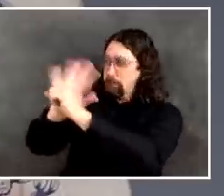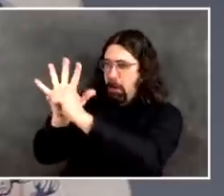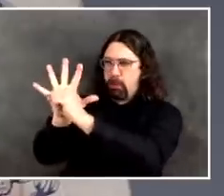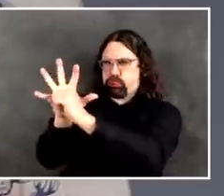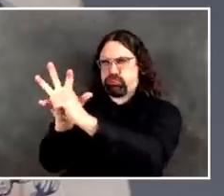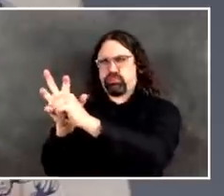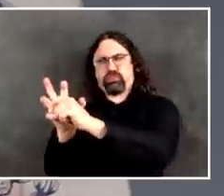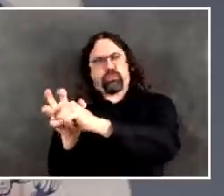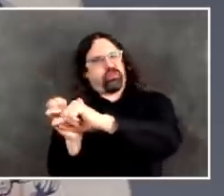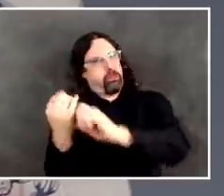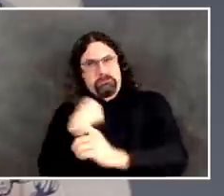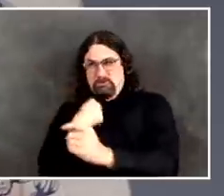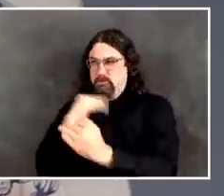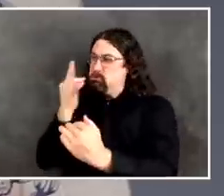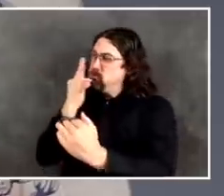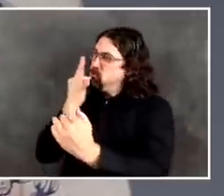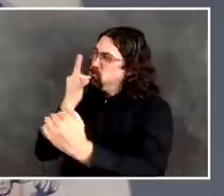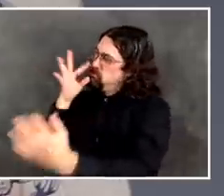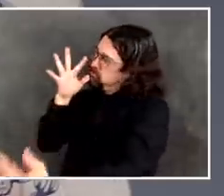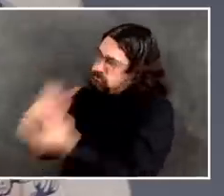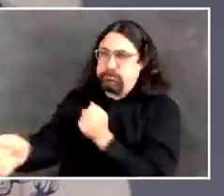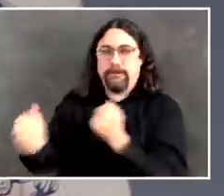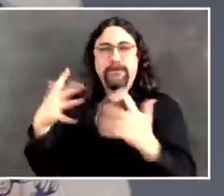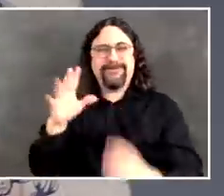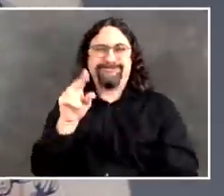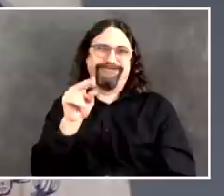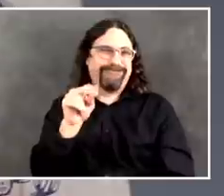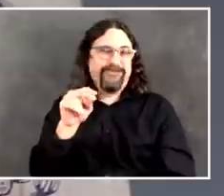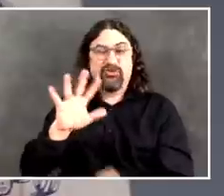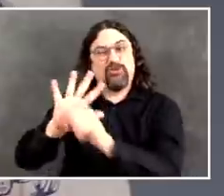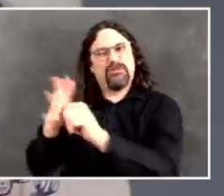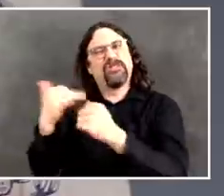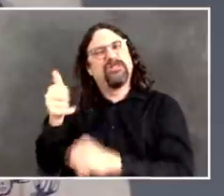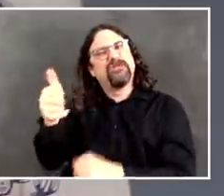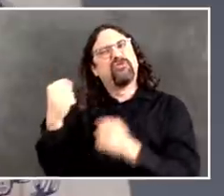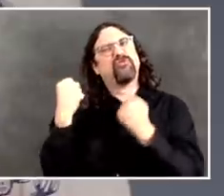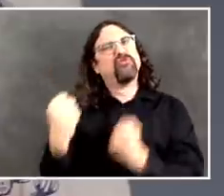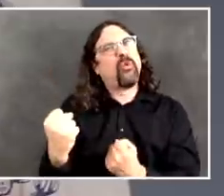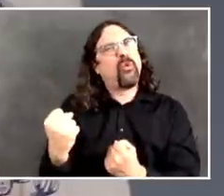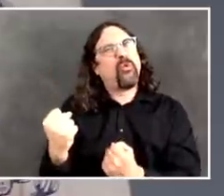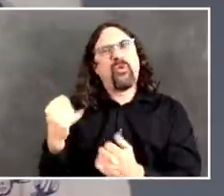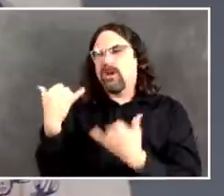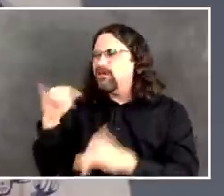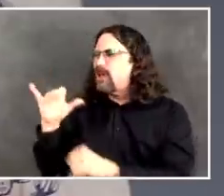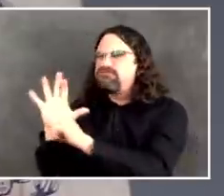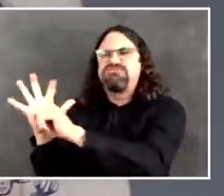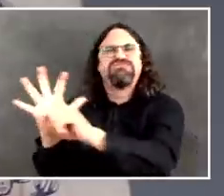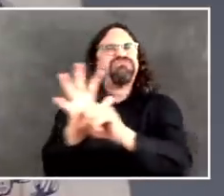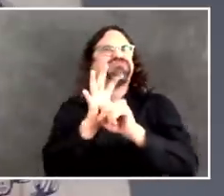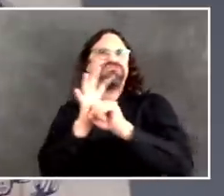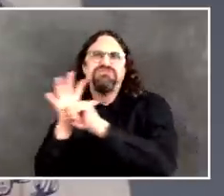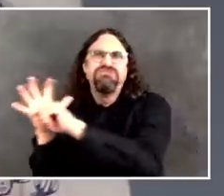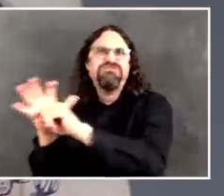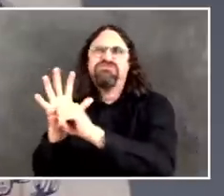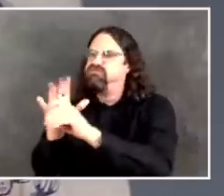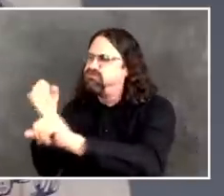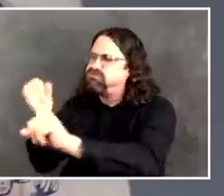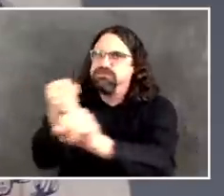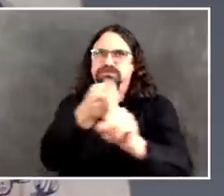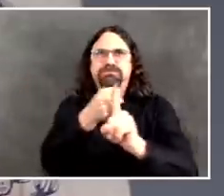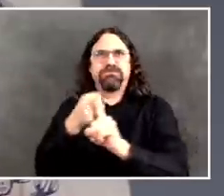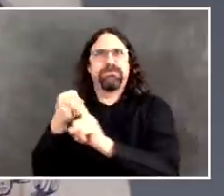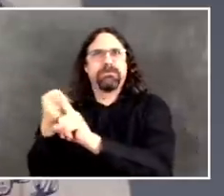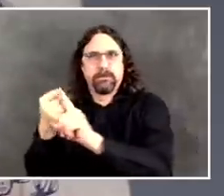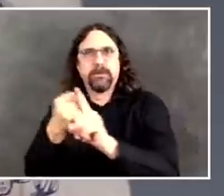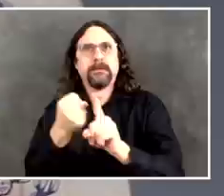2,519 new cases identified in New York City yesterday. 320 deaths yesterday